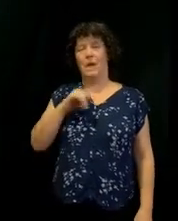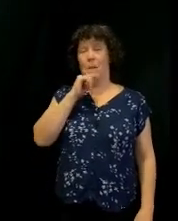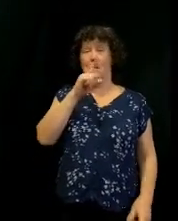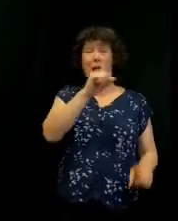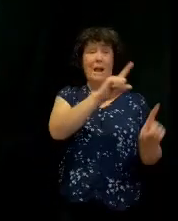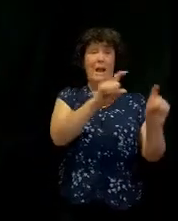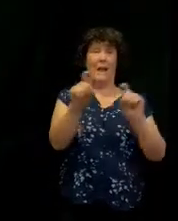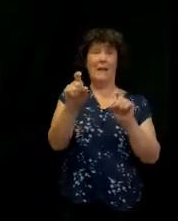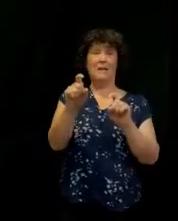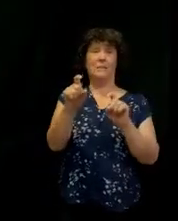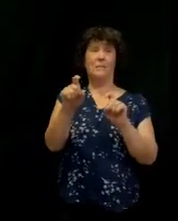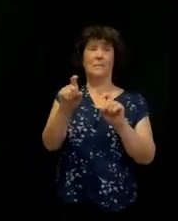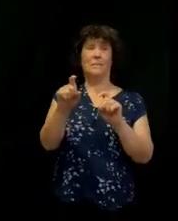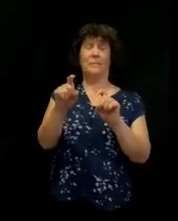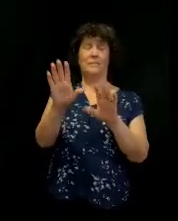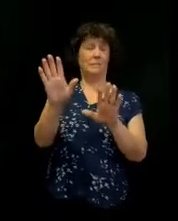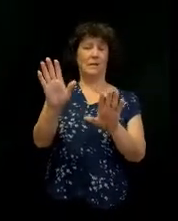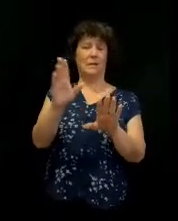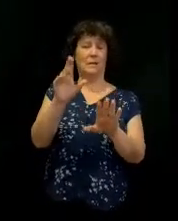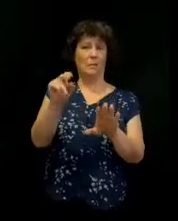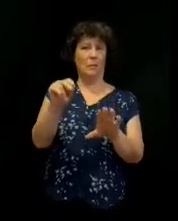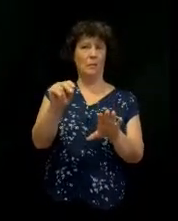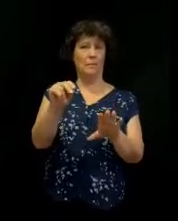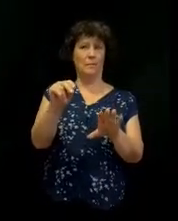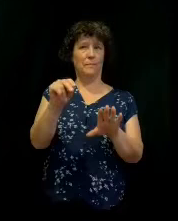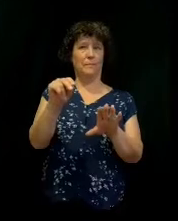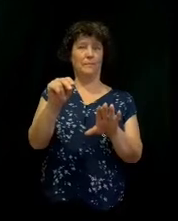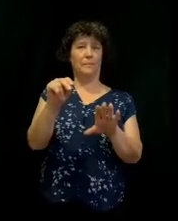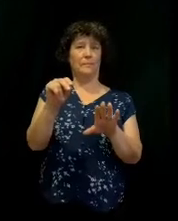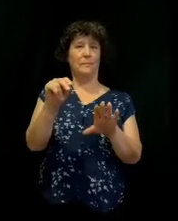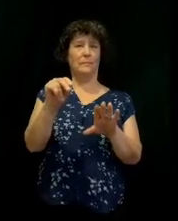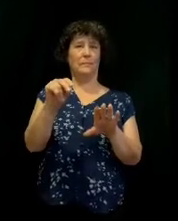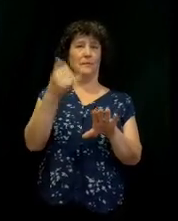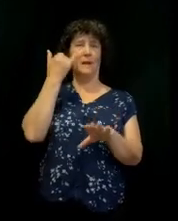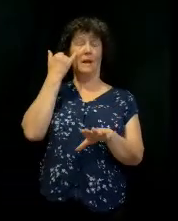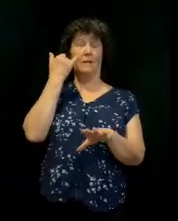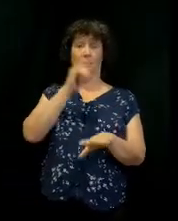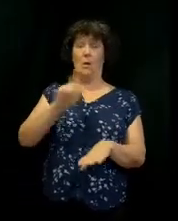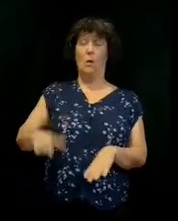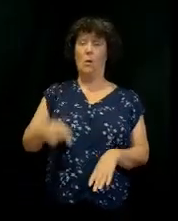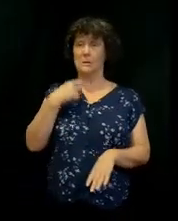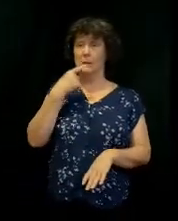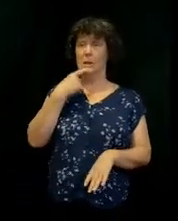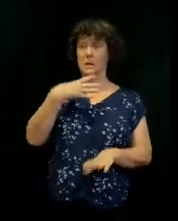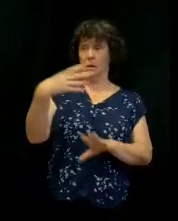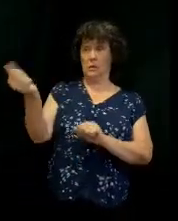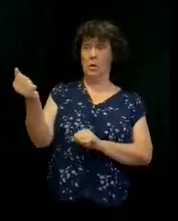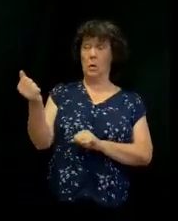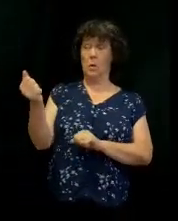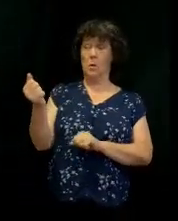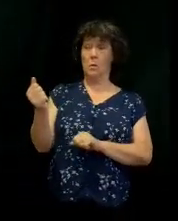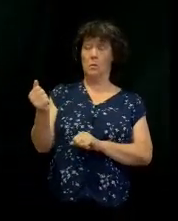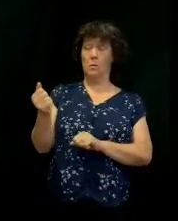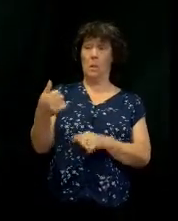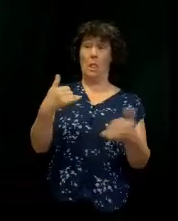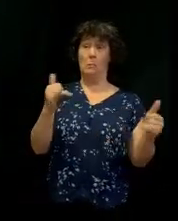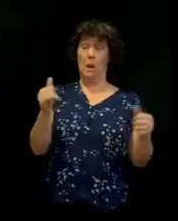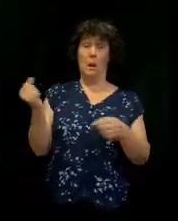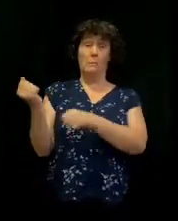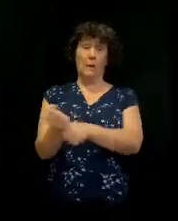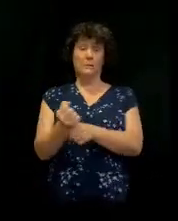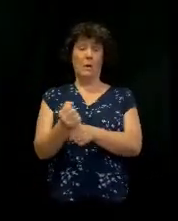for you to do cartwheels. Okay, that's not what I'm saying. If the Lord tells you to do cartwheels, go do cartwheels. I'm not. No, no, I'm just talking about expressing yourself.